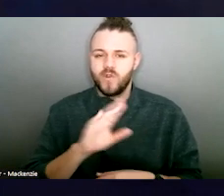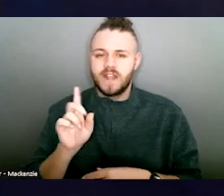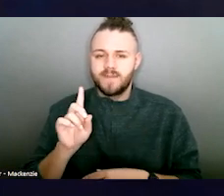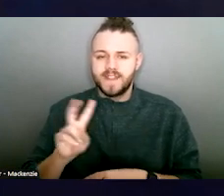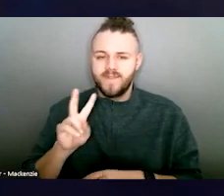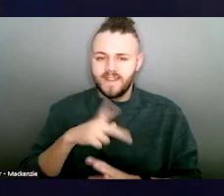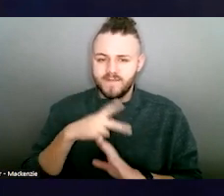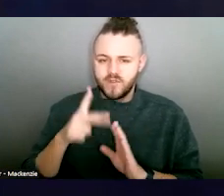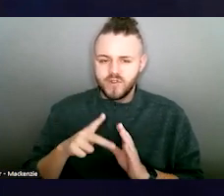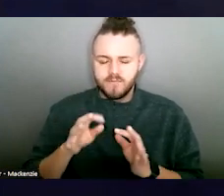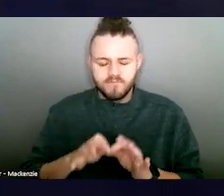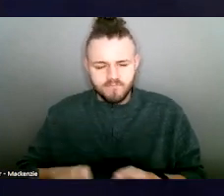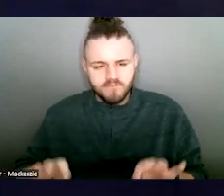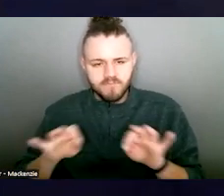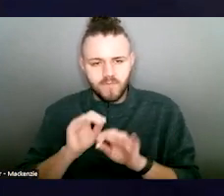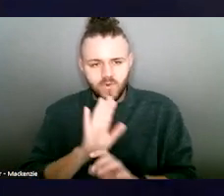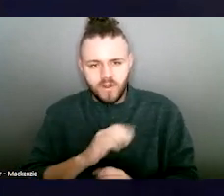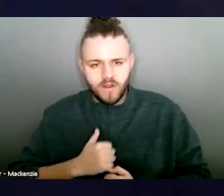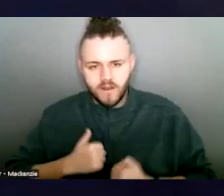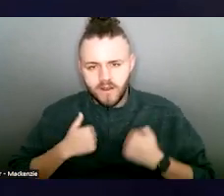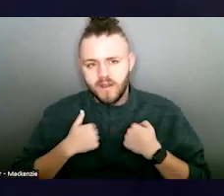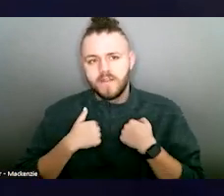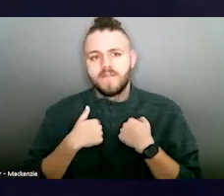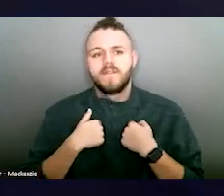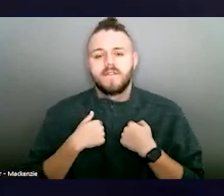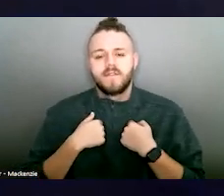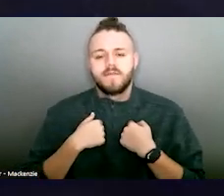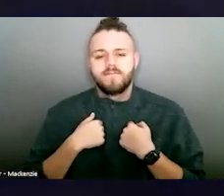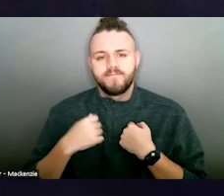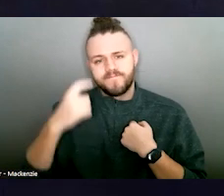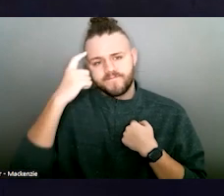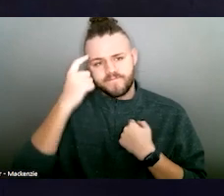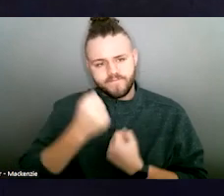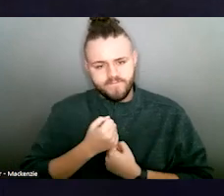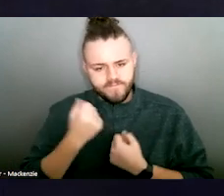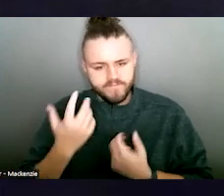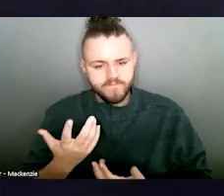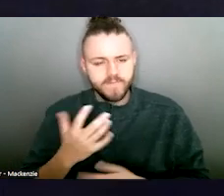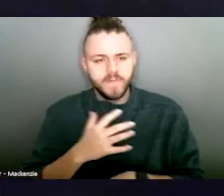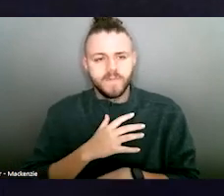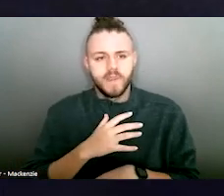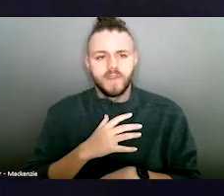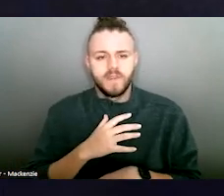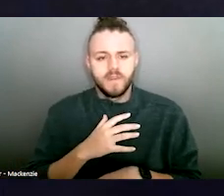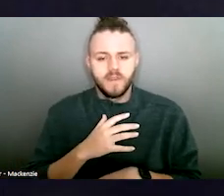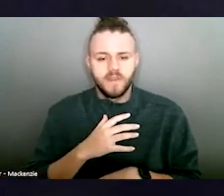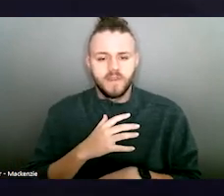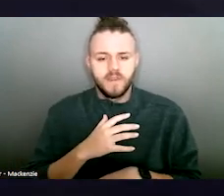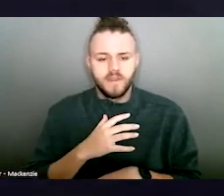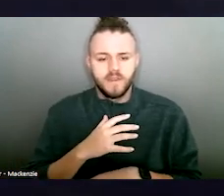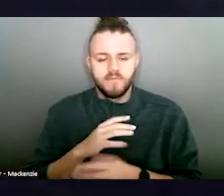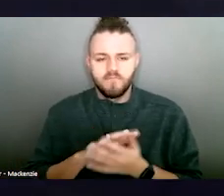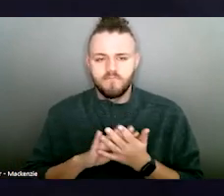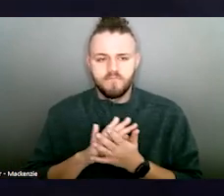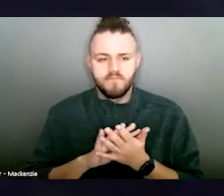superb. She has gone on to start a mentally expressing aggressive orientation with an intention to bring